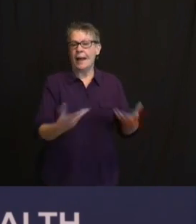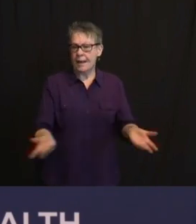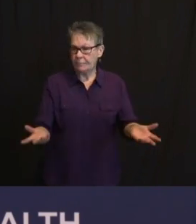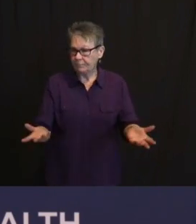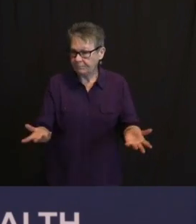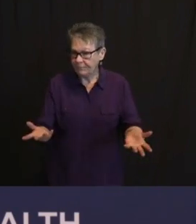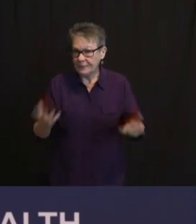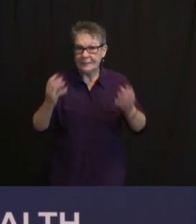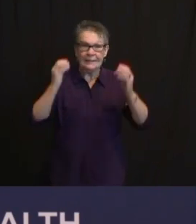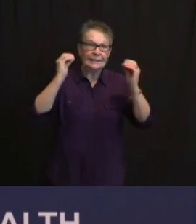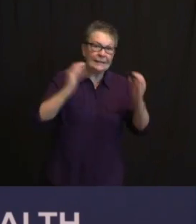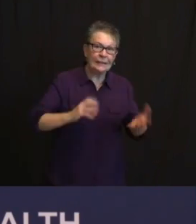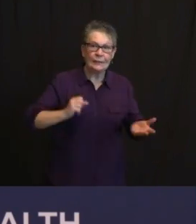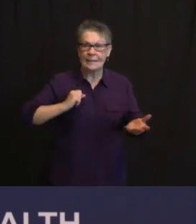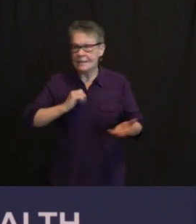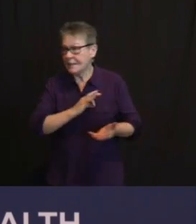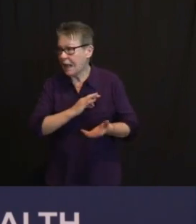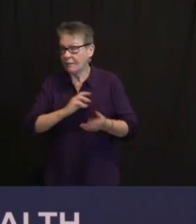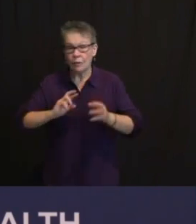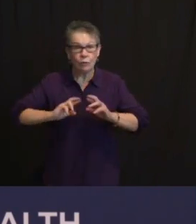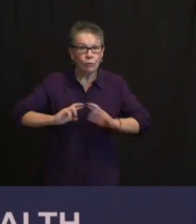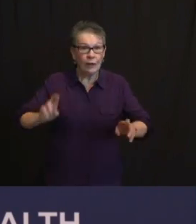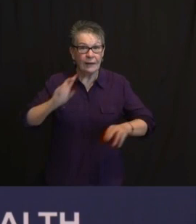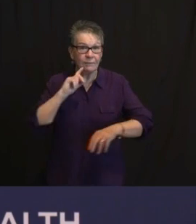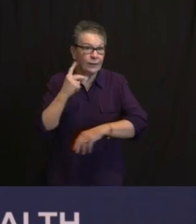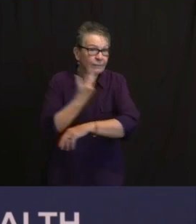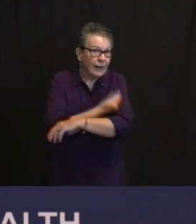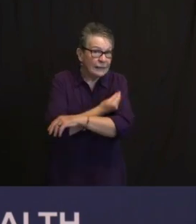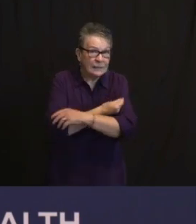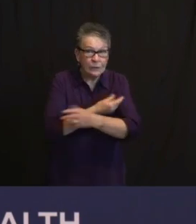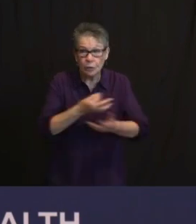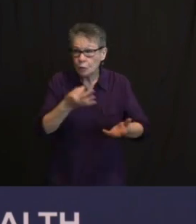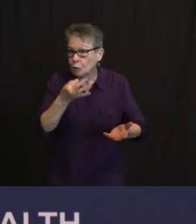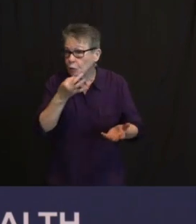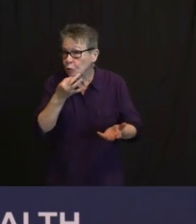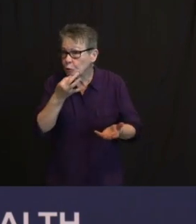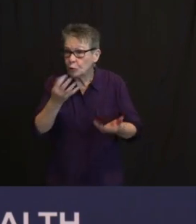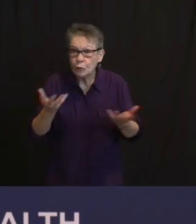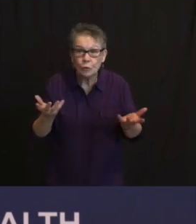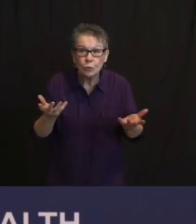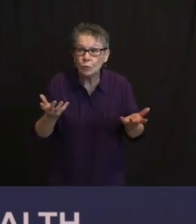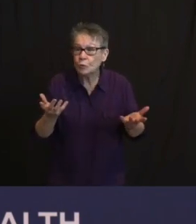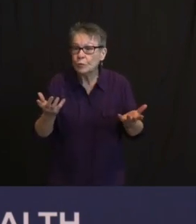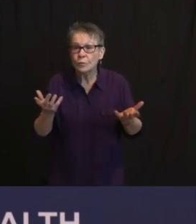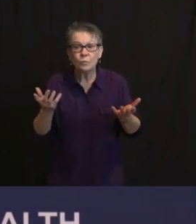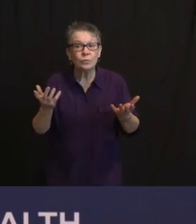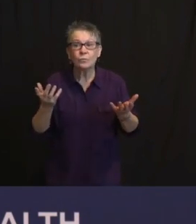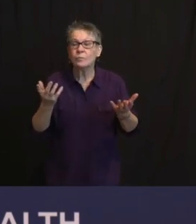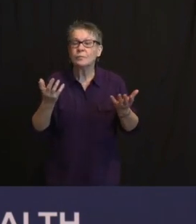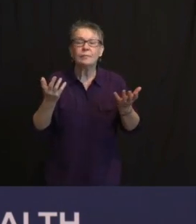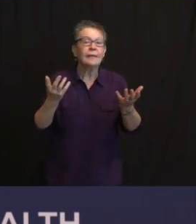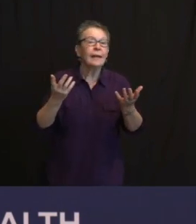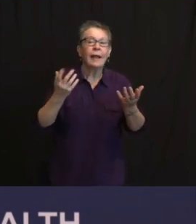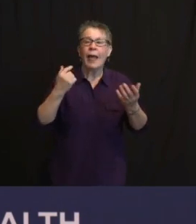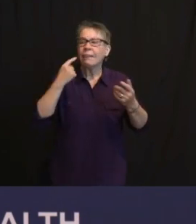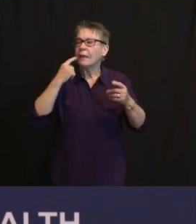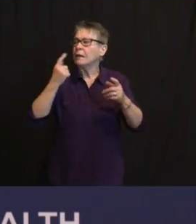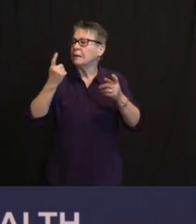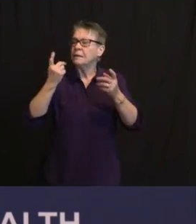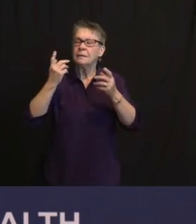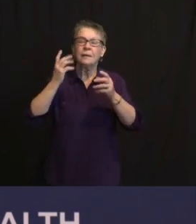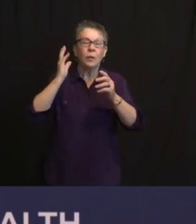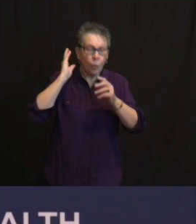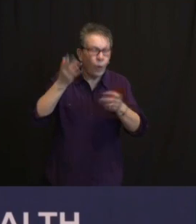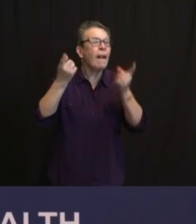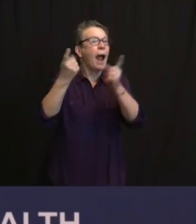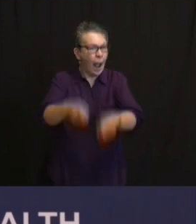ELIGIBLE IN A COUPLE OF WEEKS, I THINK THIS IS GOING TO HAPPEN NATURALLY. IT IS ALREADY HAPPENING NATURALLY, AND I BELIEVE